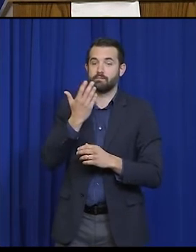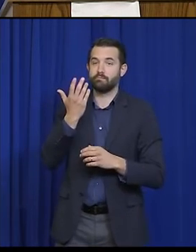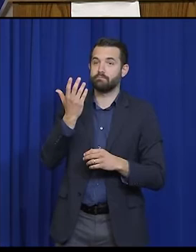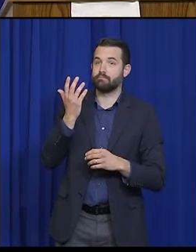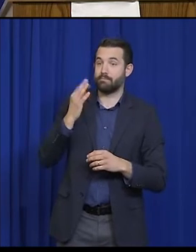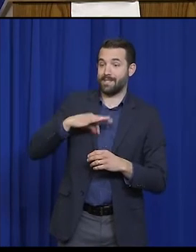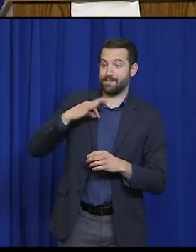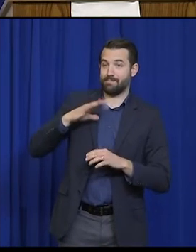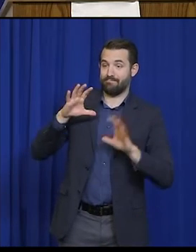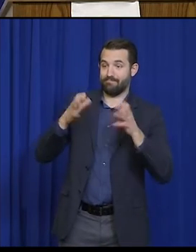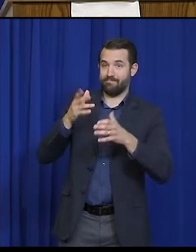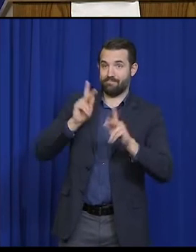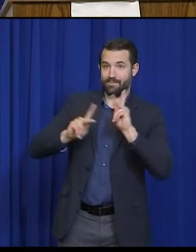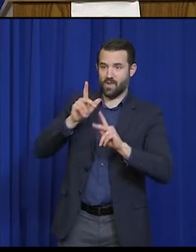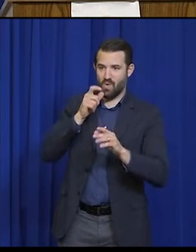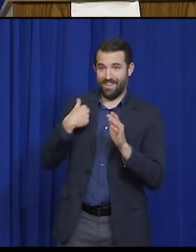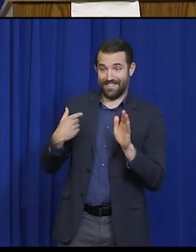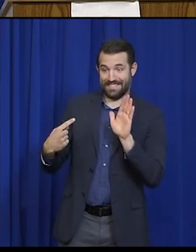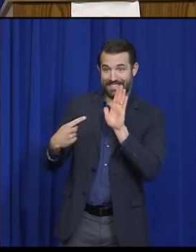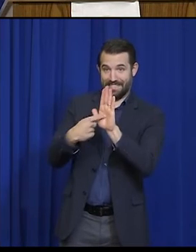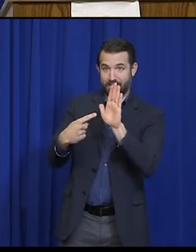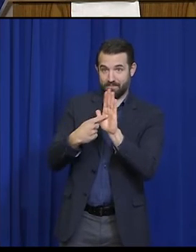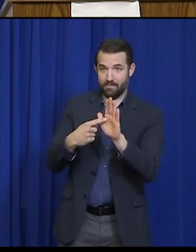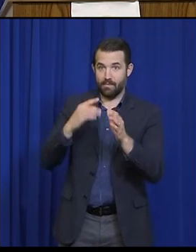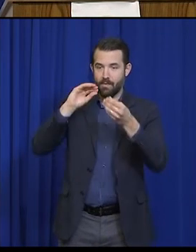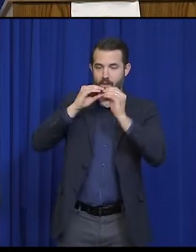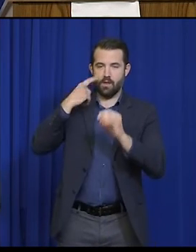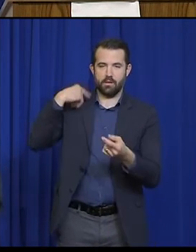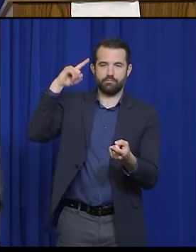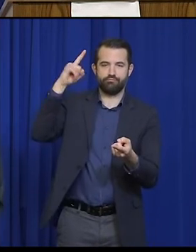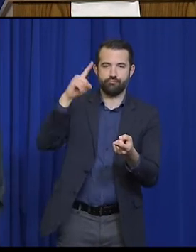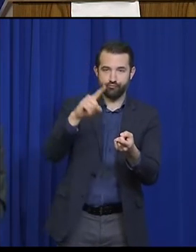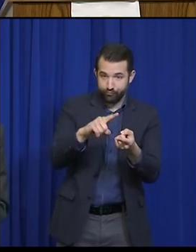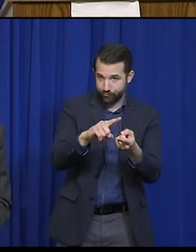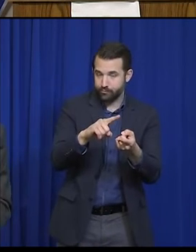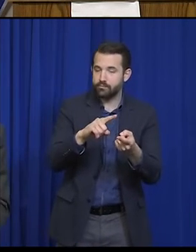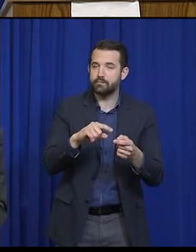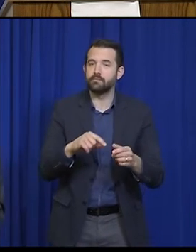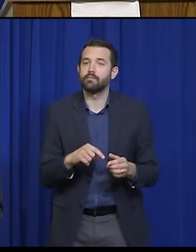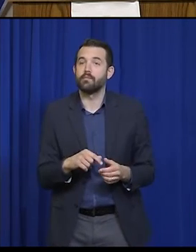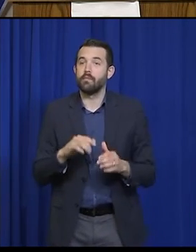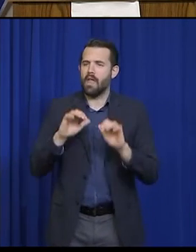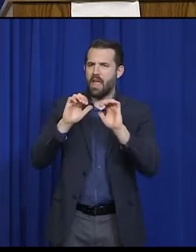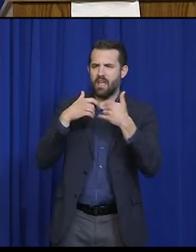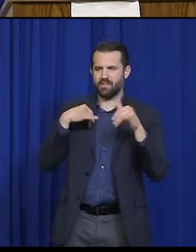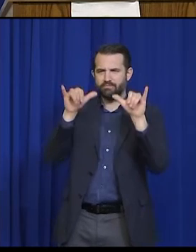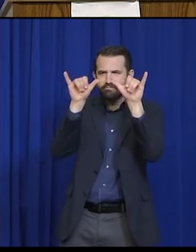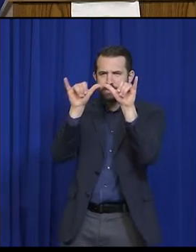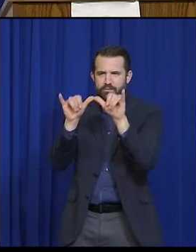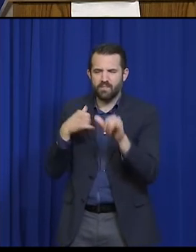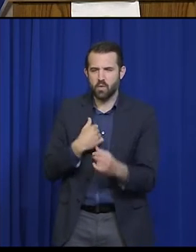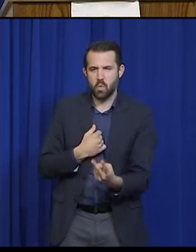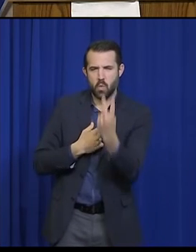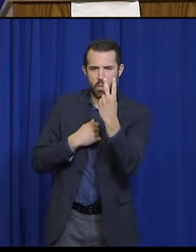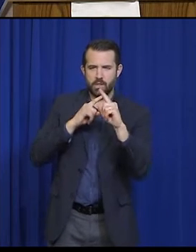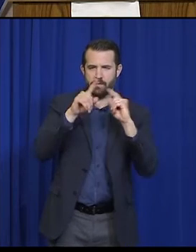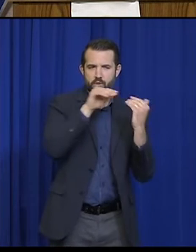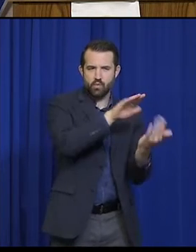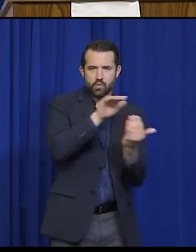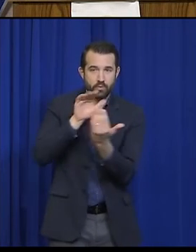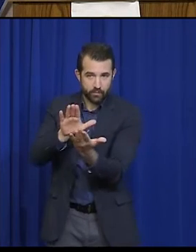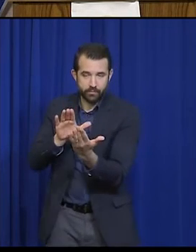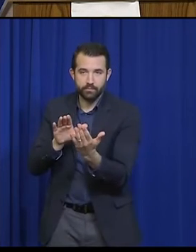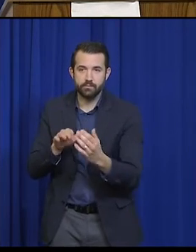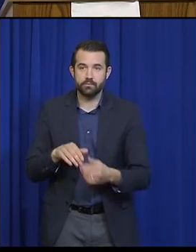out there. And we look at that from two different angles, which I'll talk about in a moment. The second big category of things that we look at